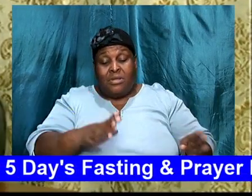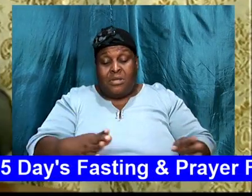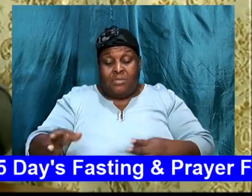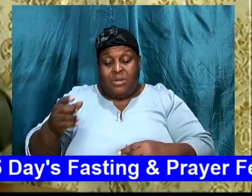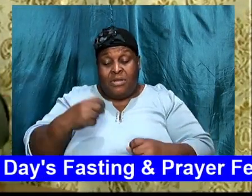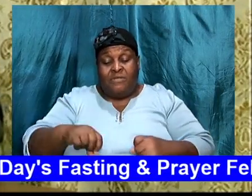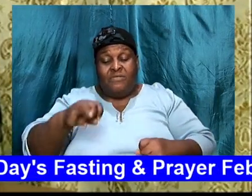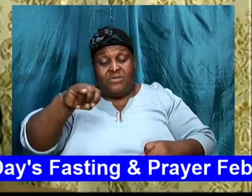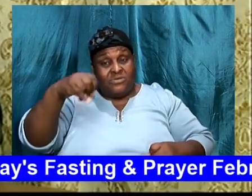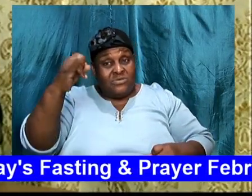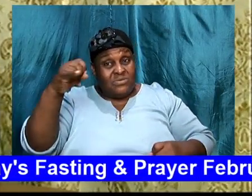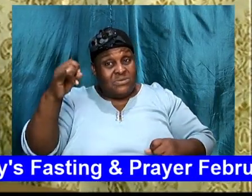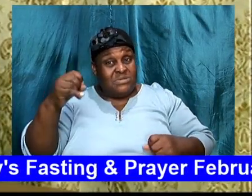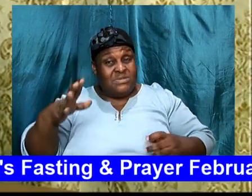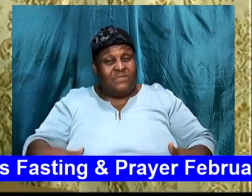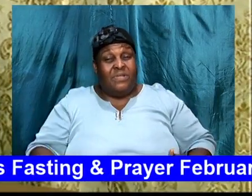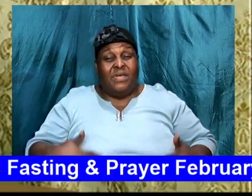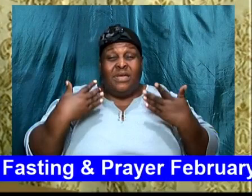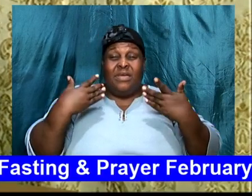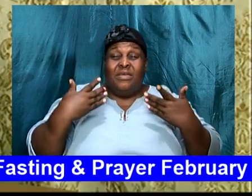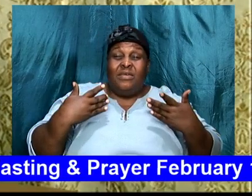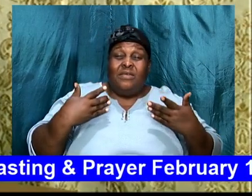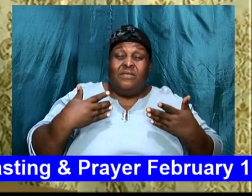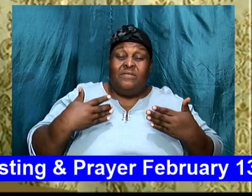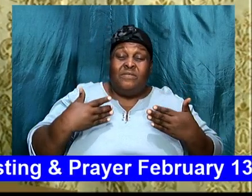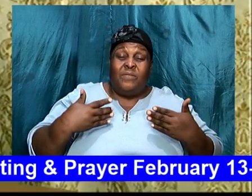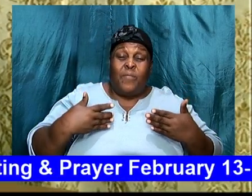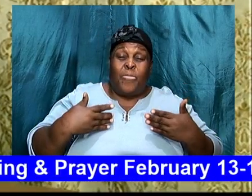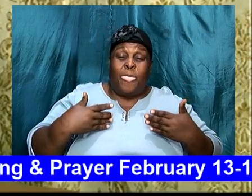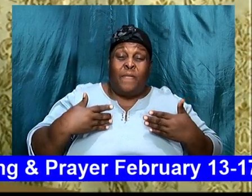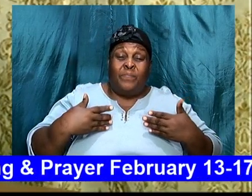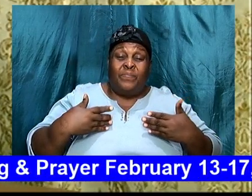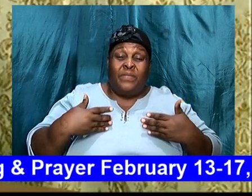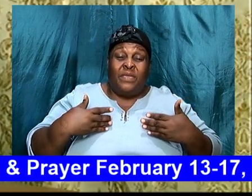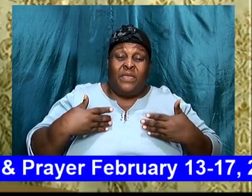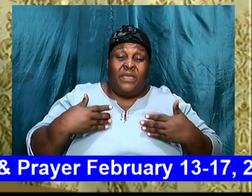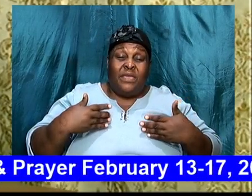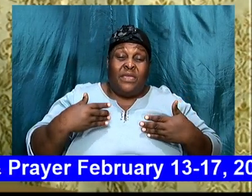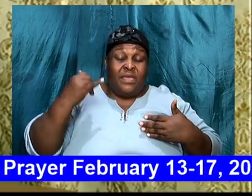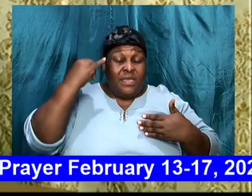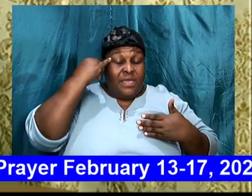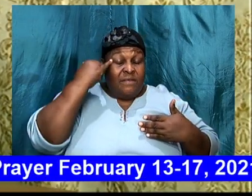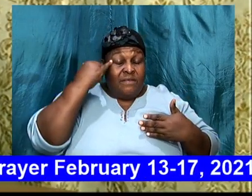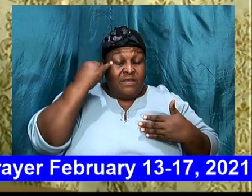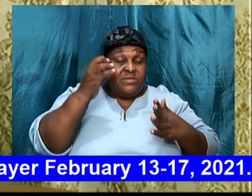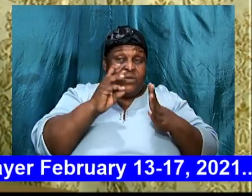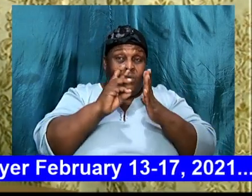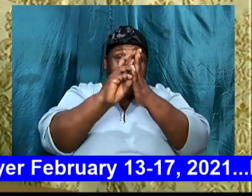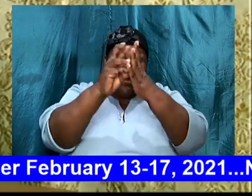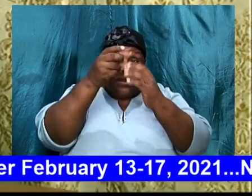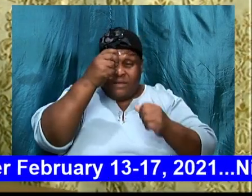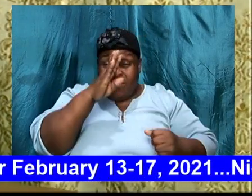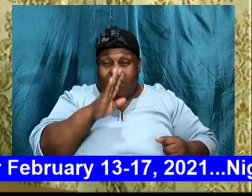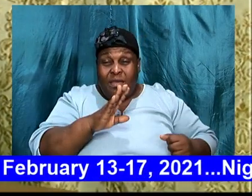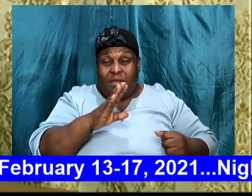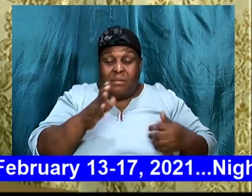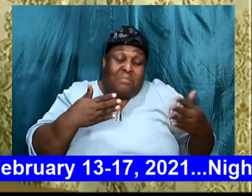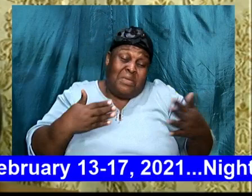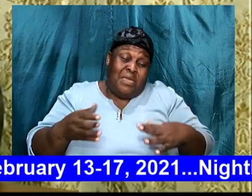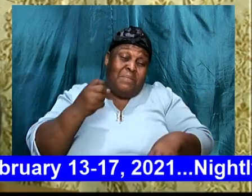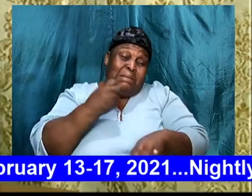And I'm saying, to us brethren, that if it's, the will of God, and you're knowing, the will of God, and it might be rough,